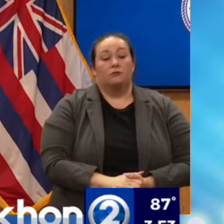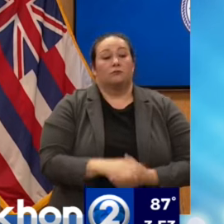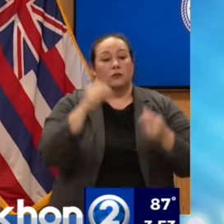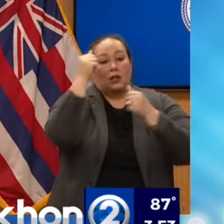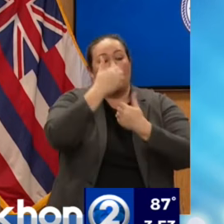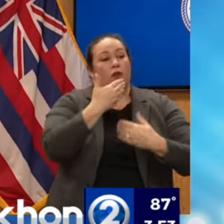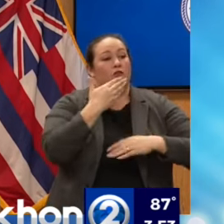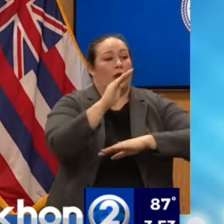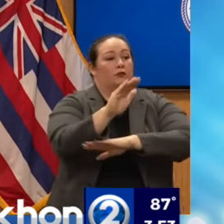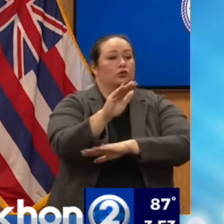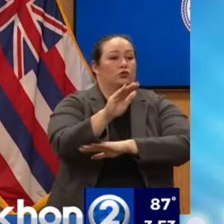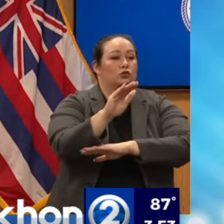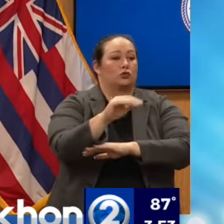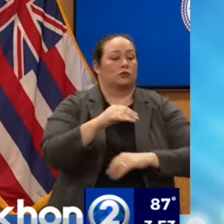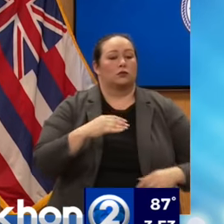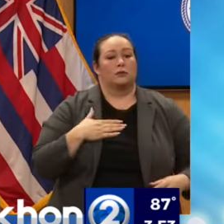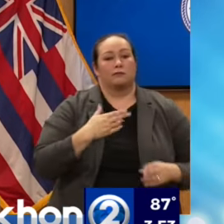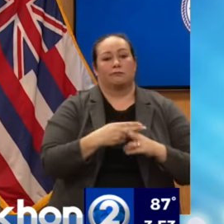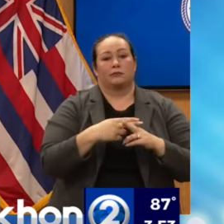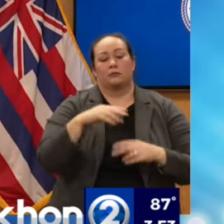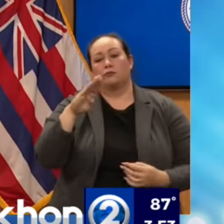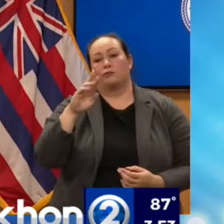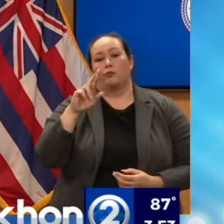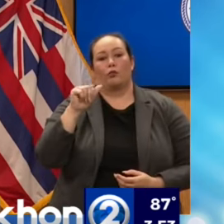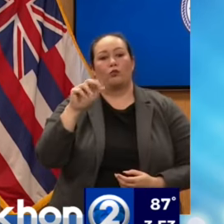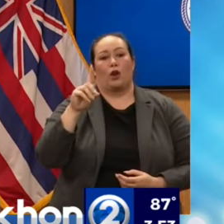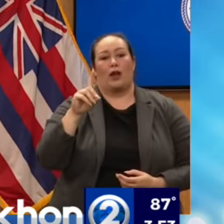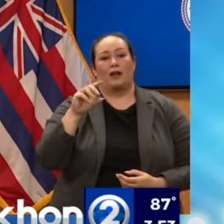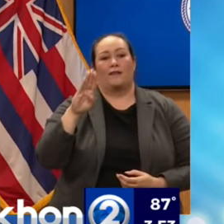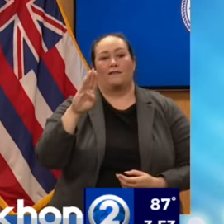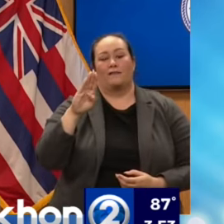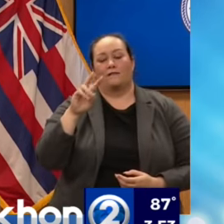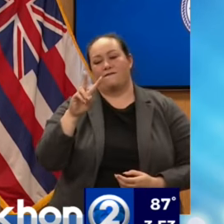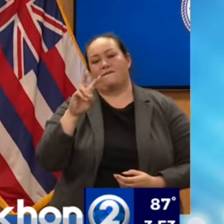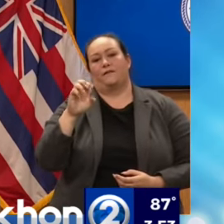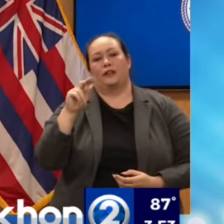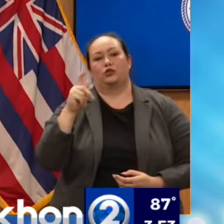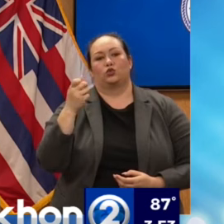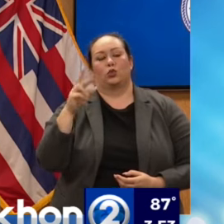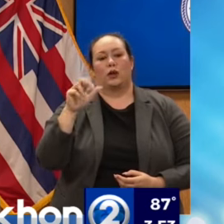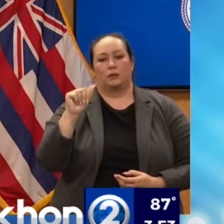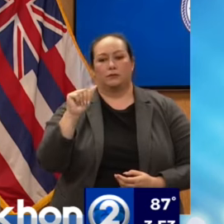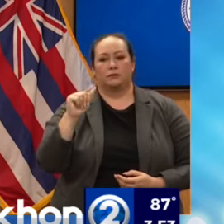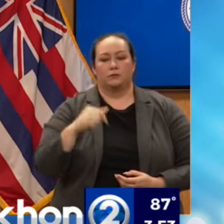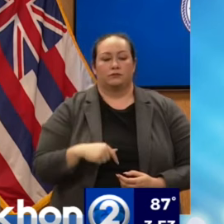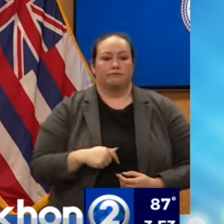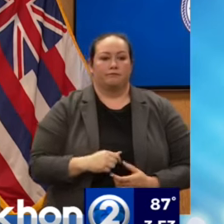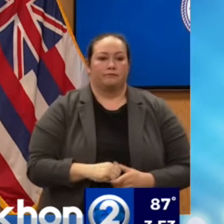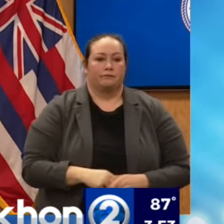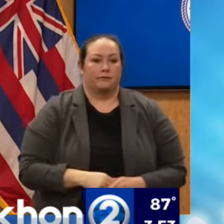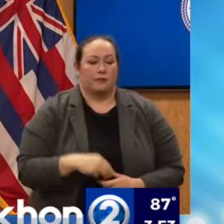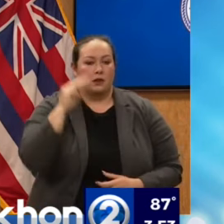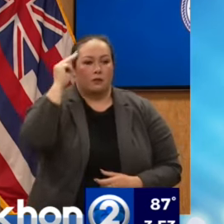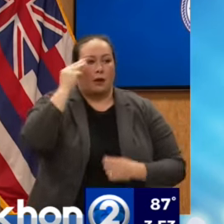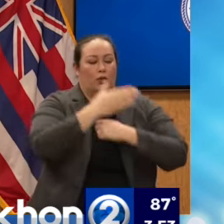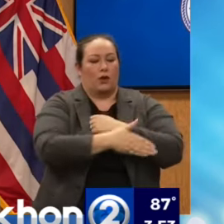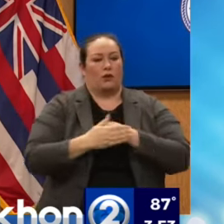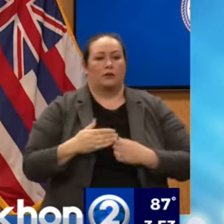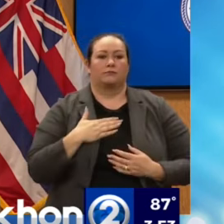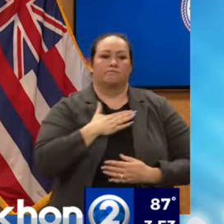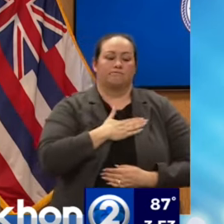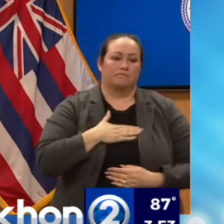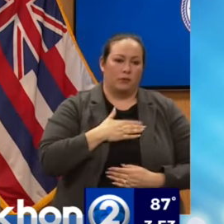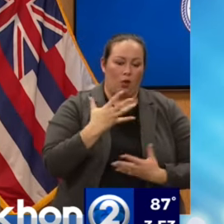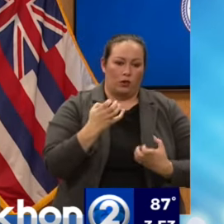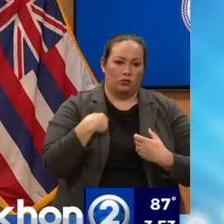Hello, good afternoon. My name is Brad Ventura, Fire Chief from Maui County. I first want to start by giving our deepest condolences to all those affected by